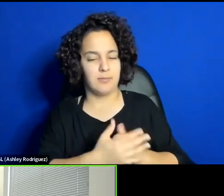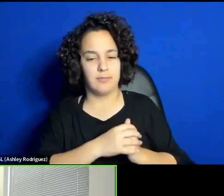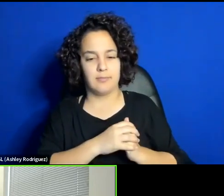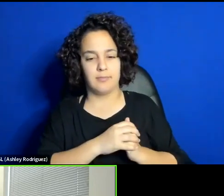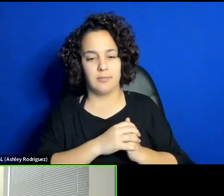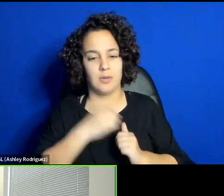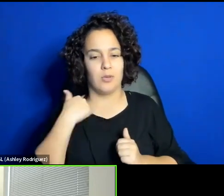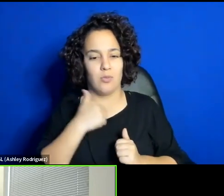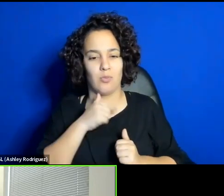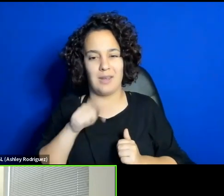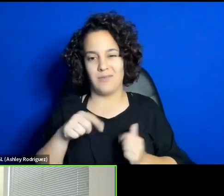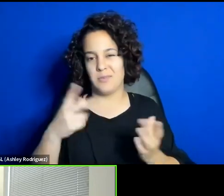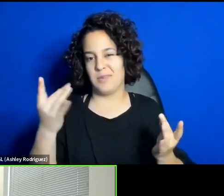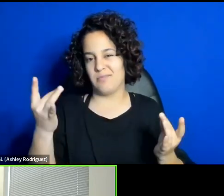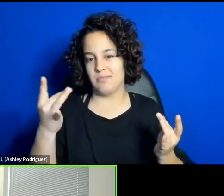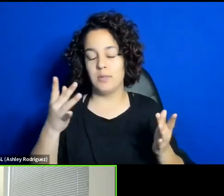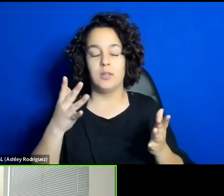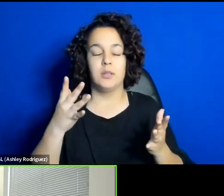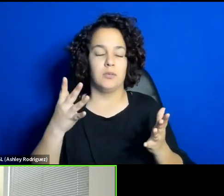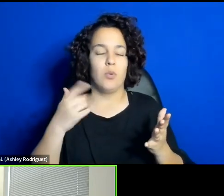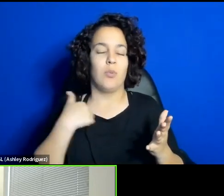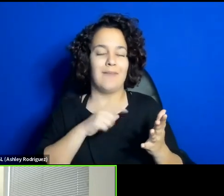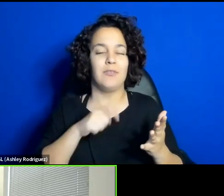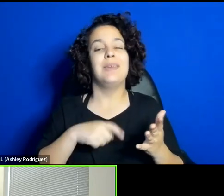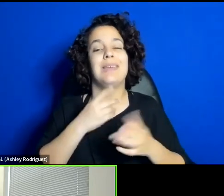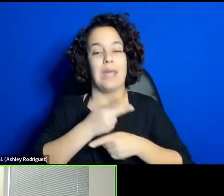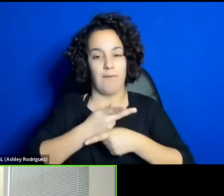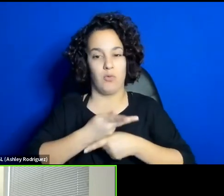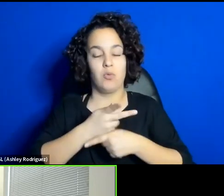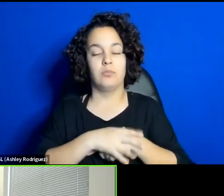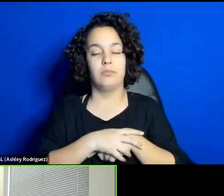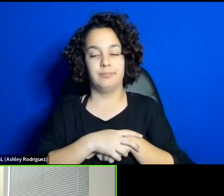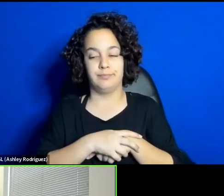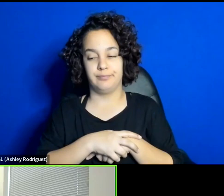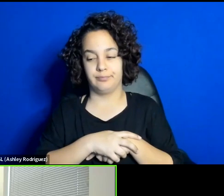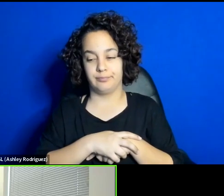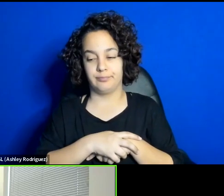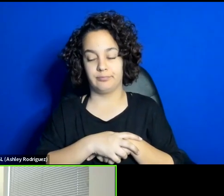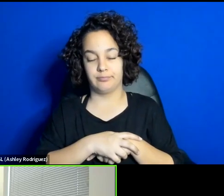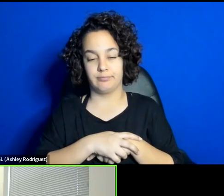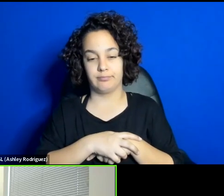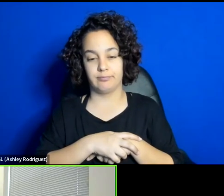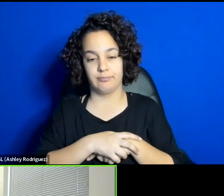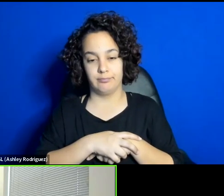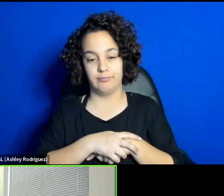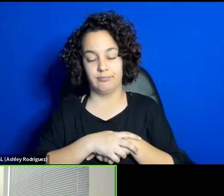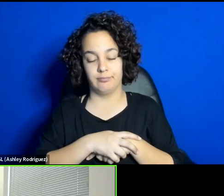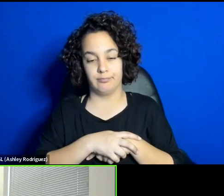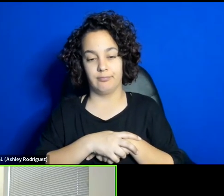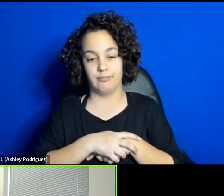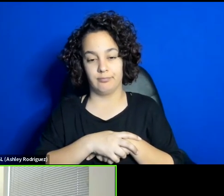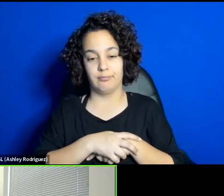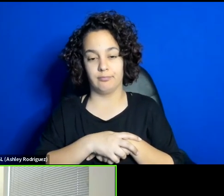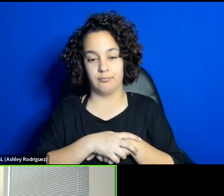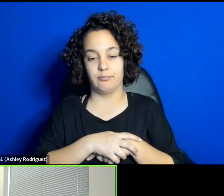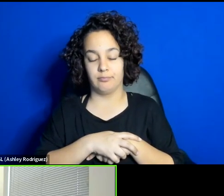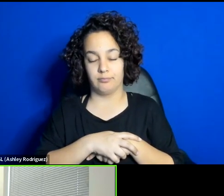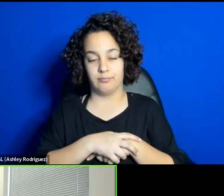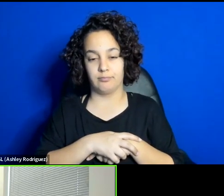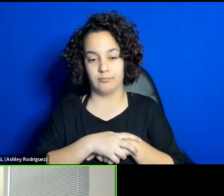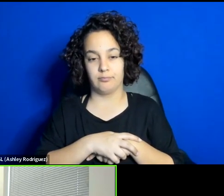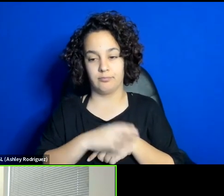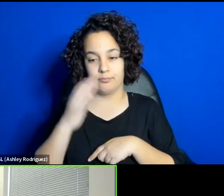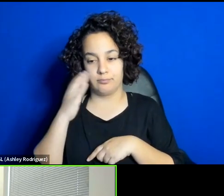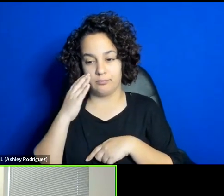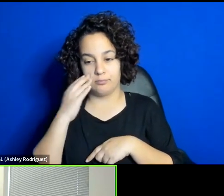very, very careful in the way we respect the